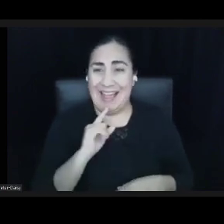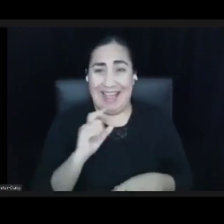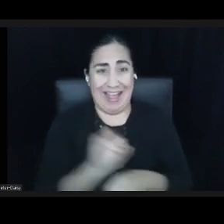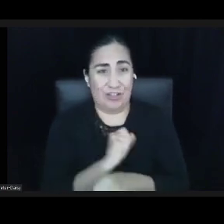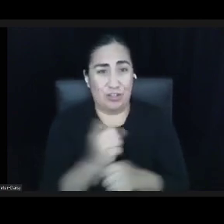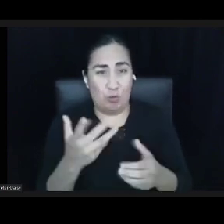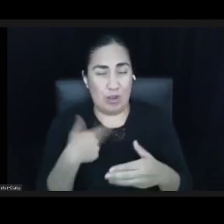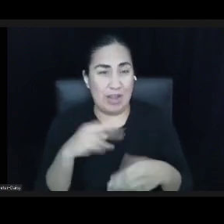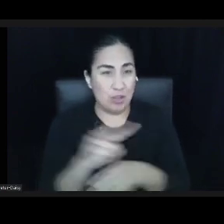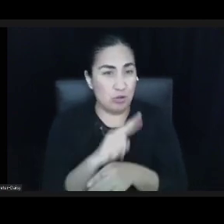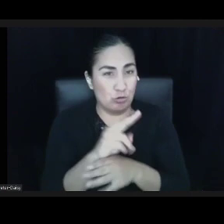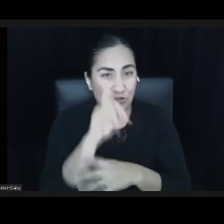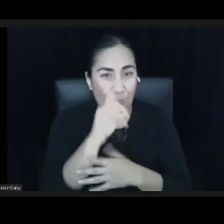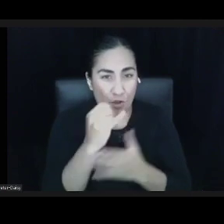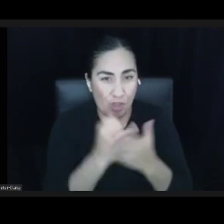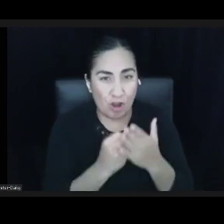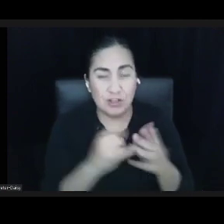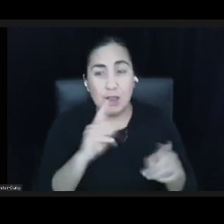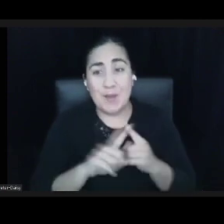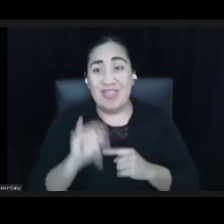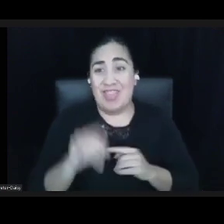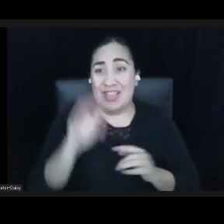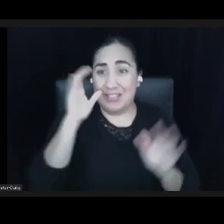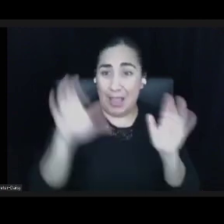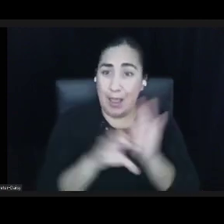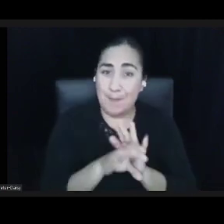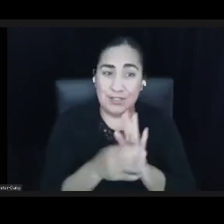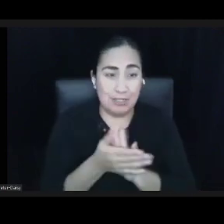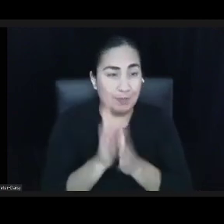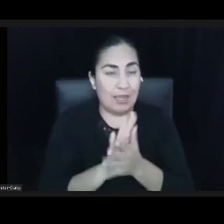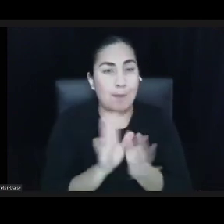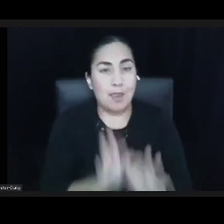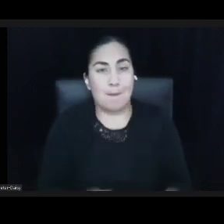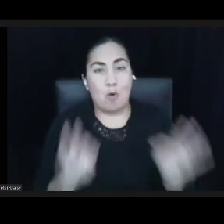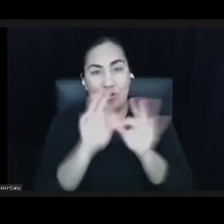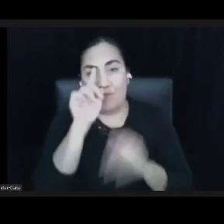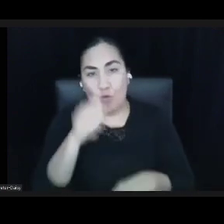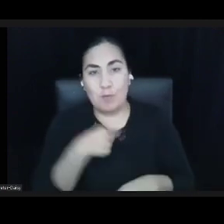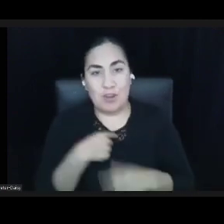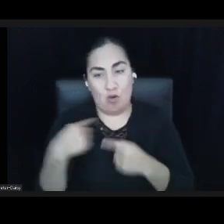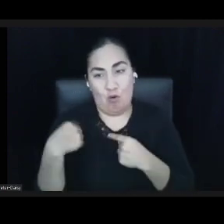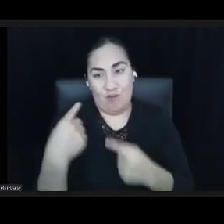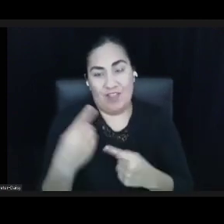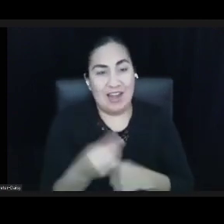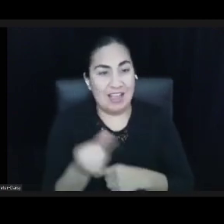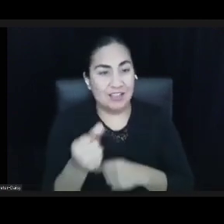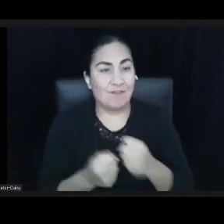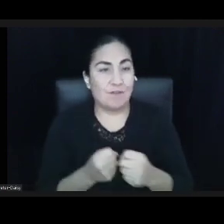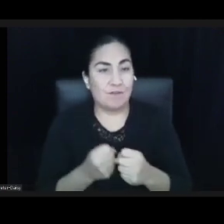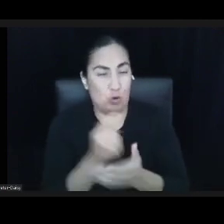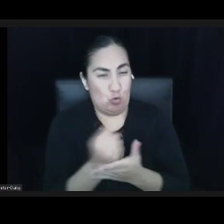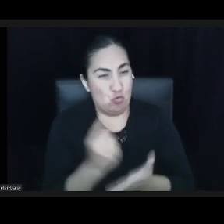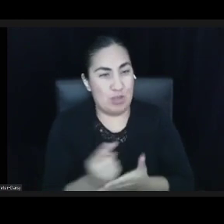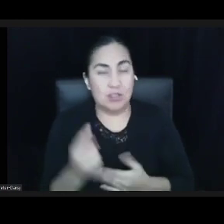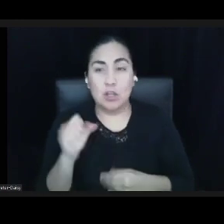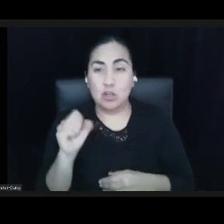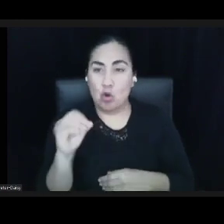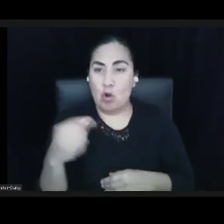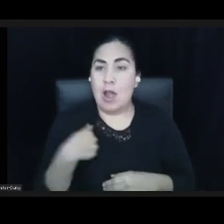the arts, but this image has become important to me over the last few weeks, so I swapped it for today.